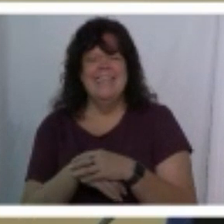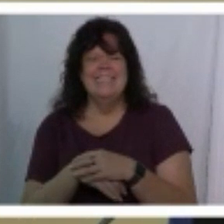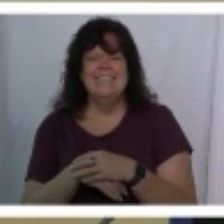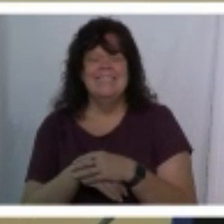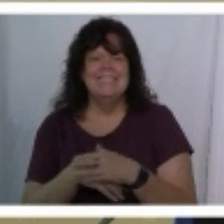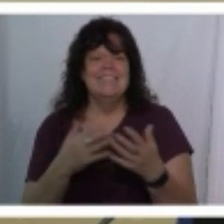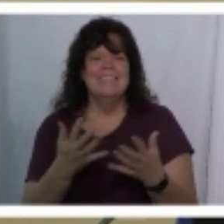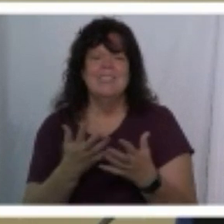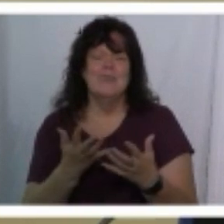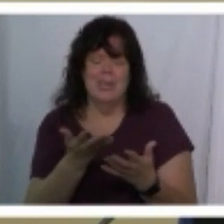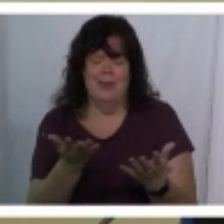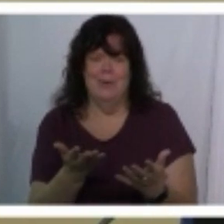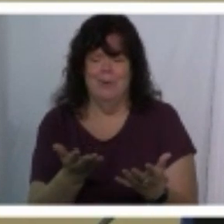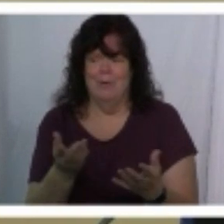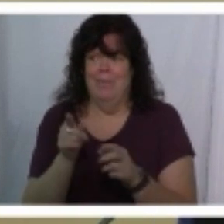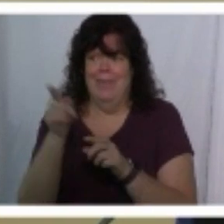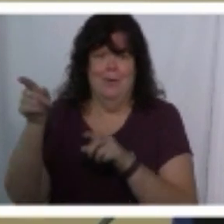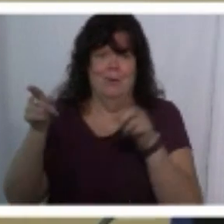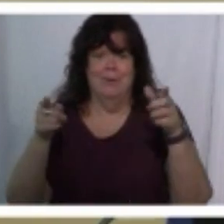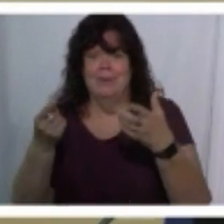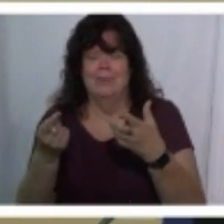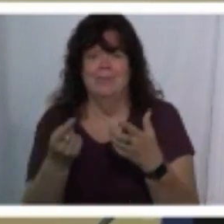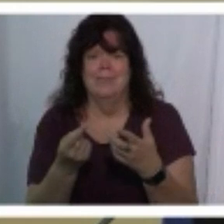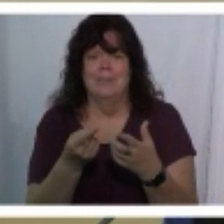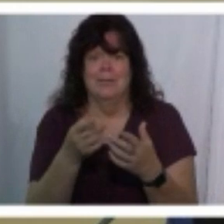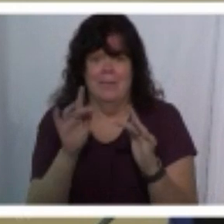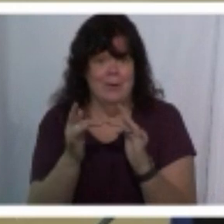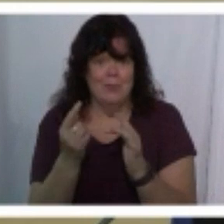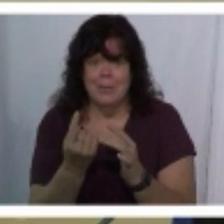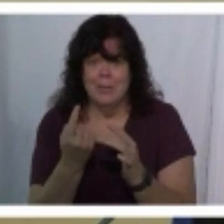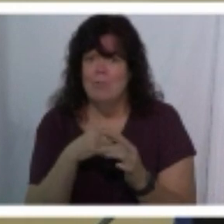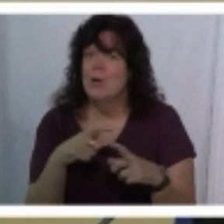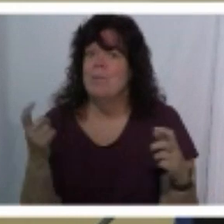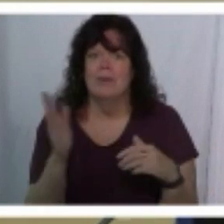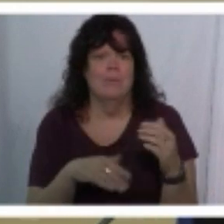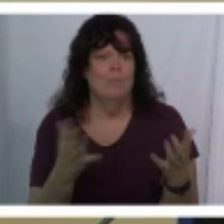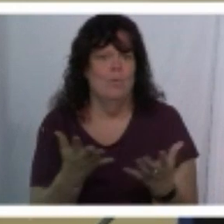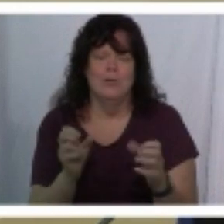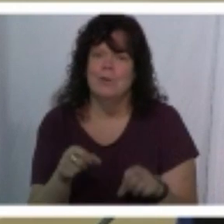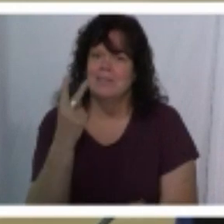man whether you're out there whether you're in here we are we are so much bigger than what you see